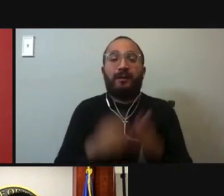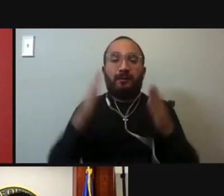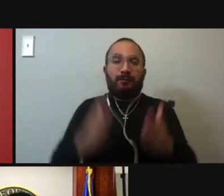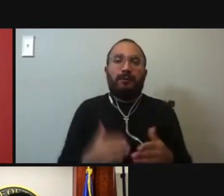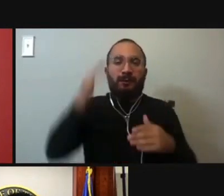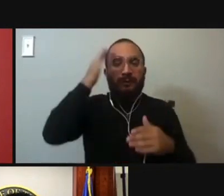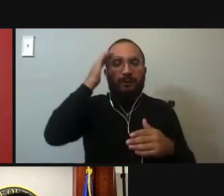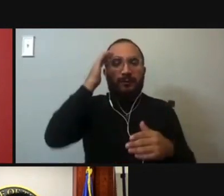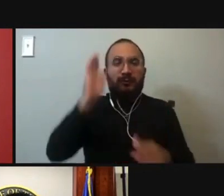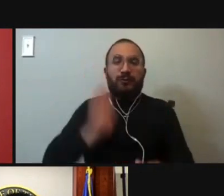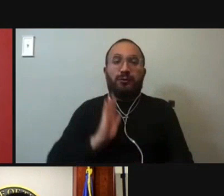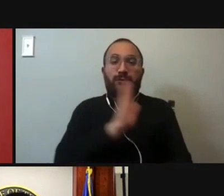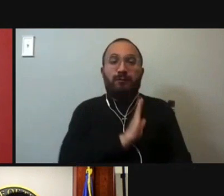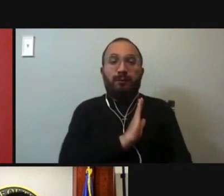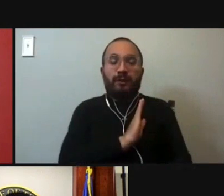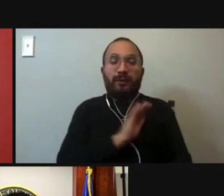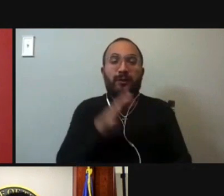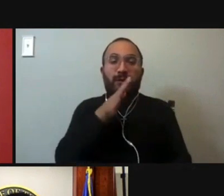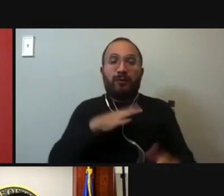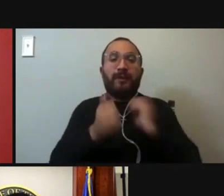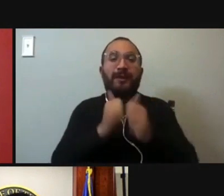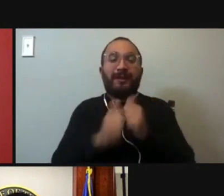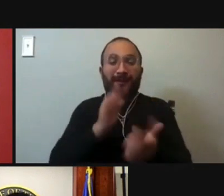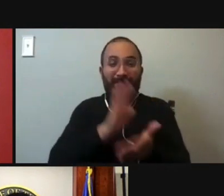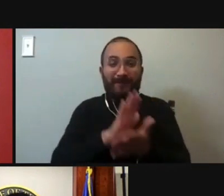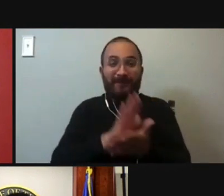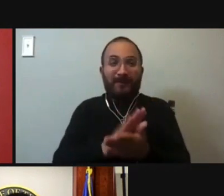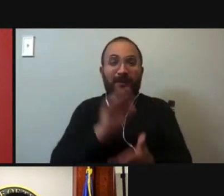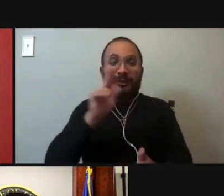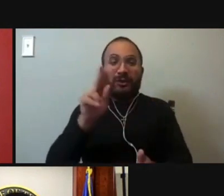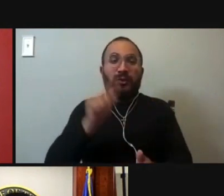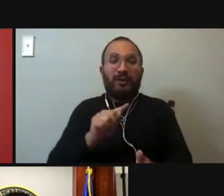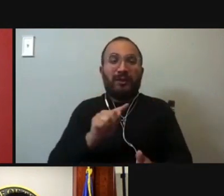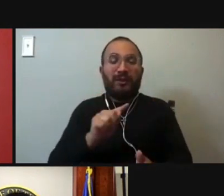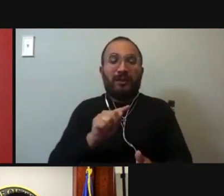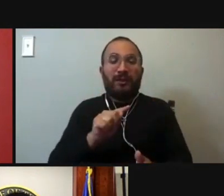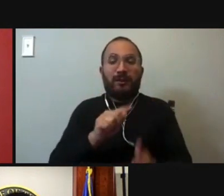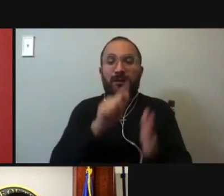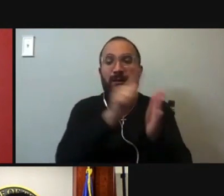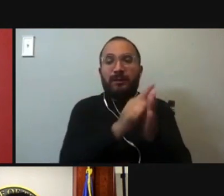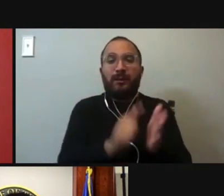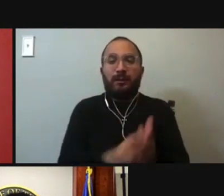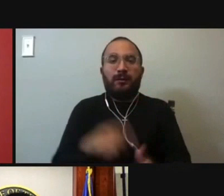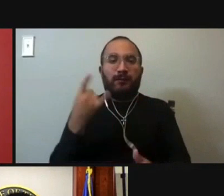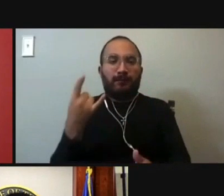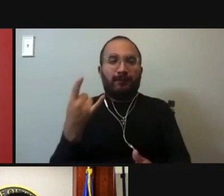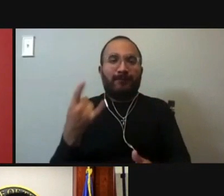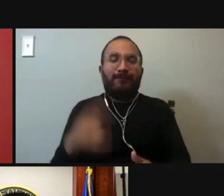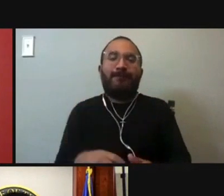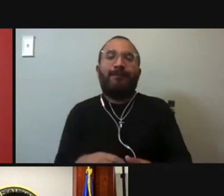the board of the new Women's Campaign School at UT Law's LBJ School of Public Policy,